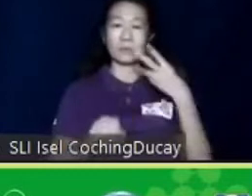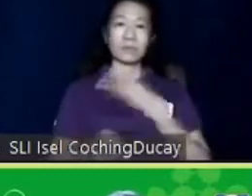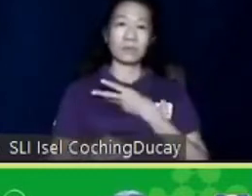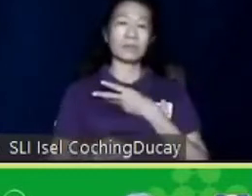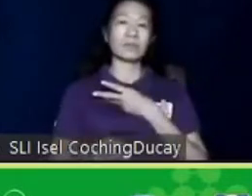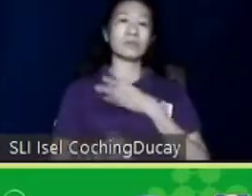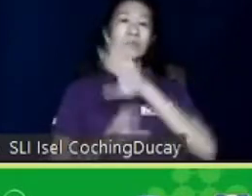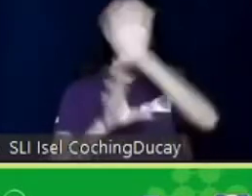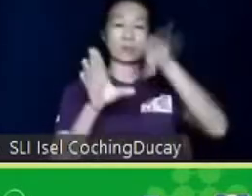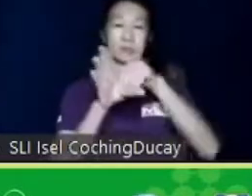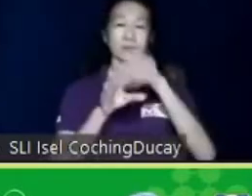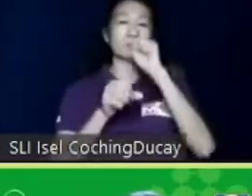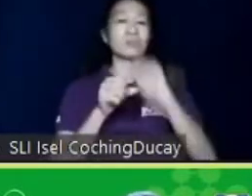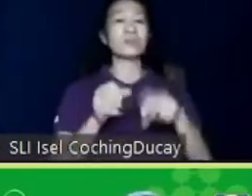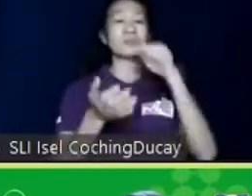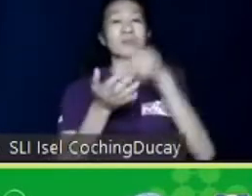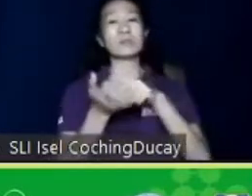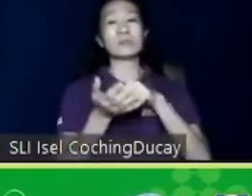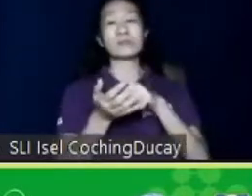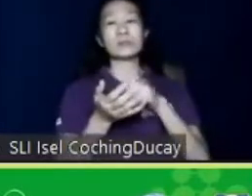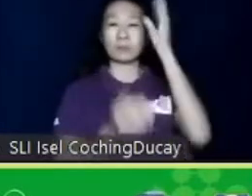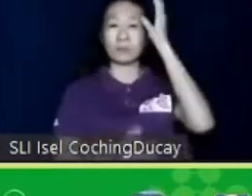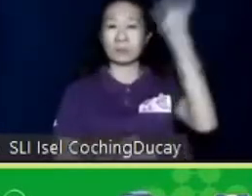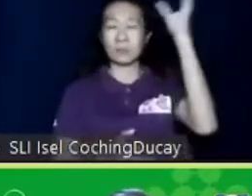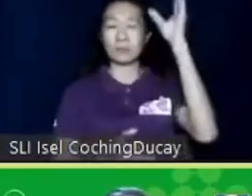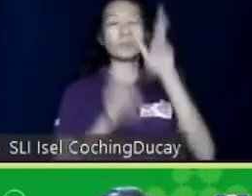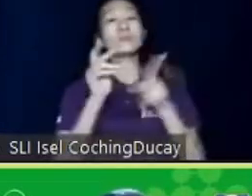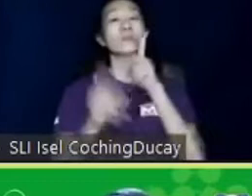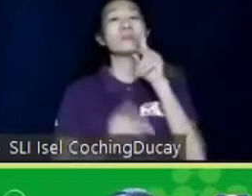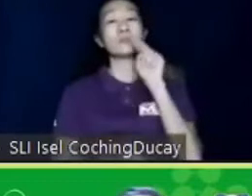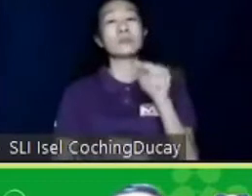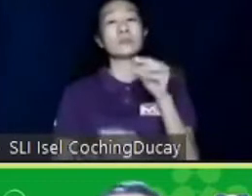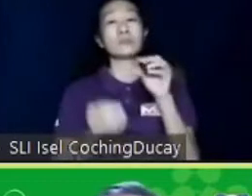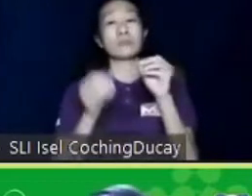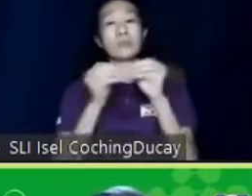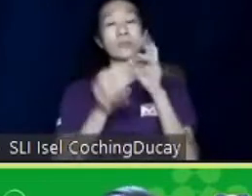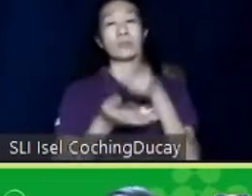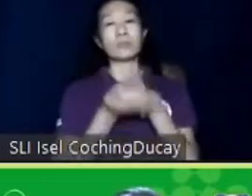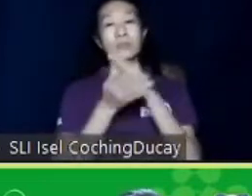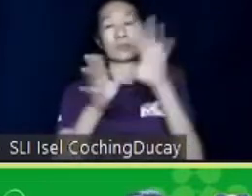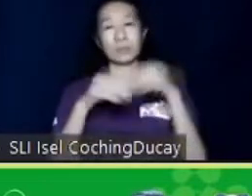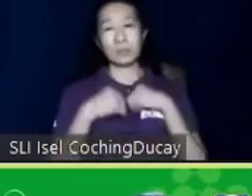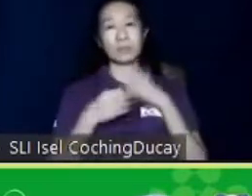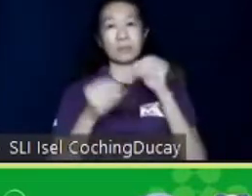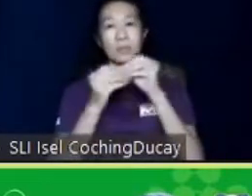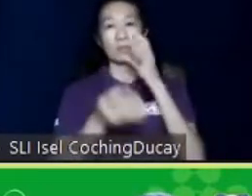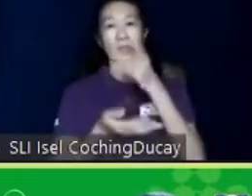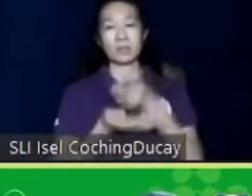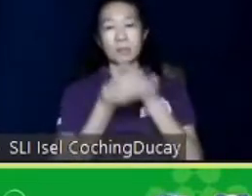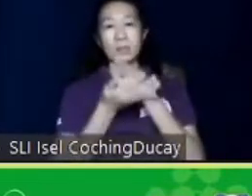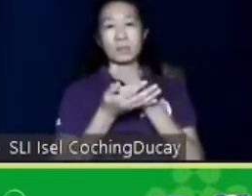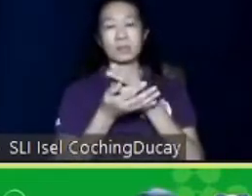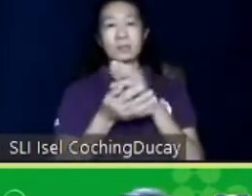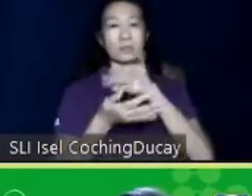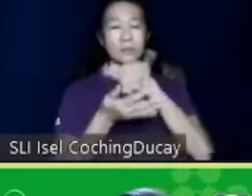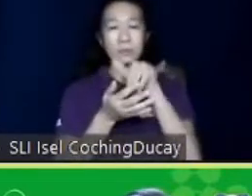inclusion. So, in this concept, people who need more help will get more help. And those who don't need a lot of help